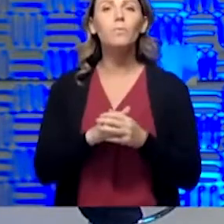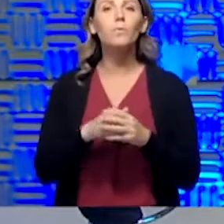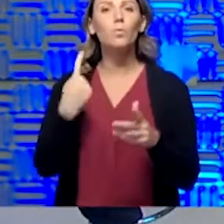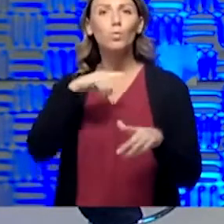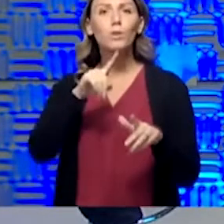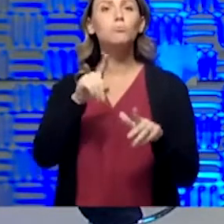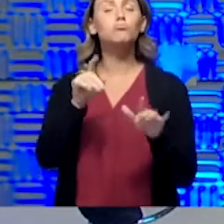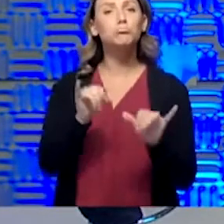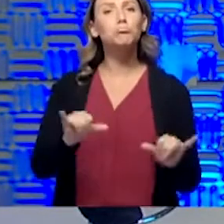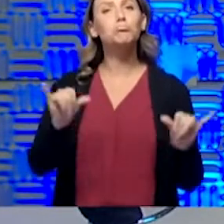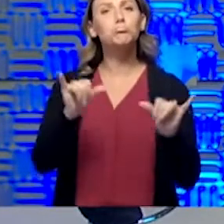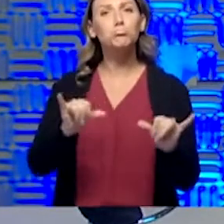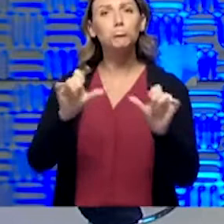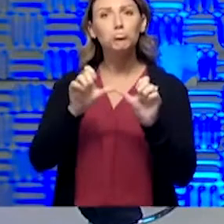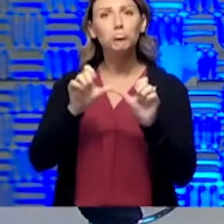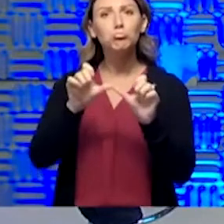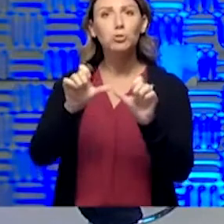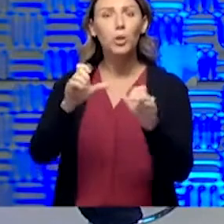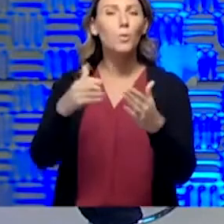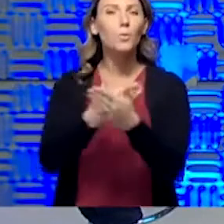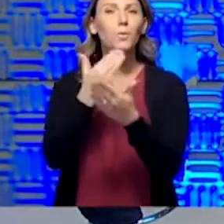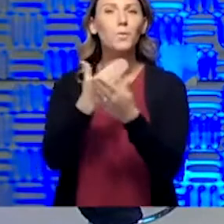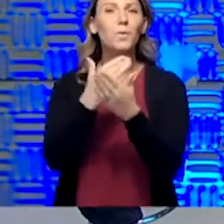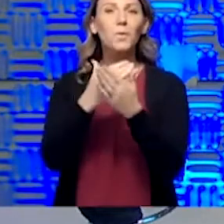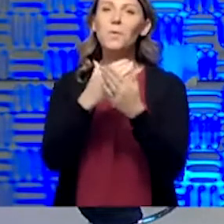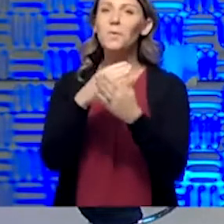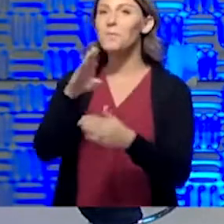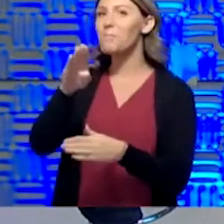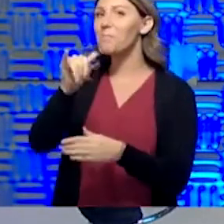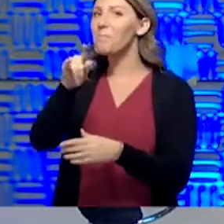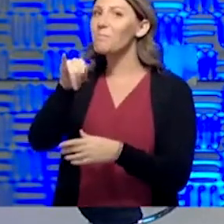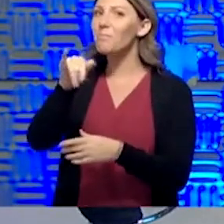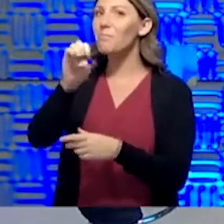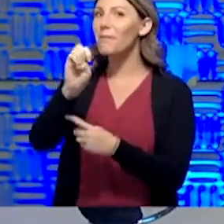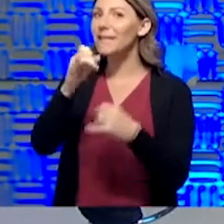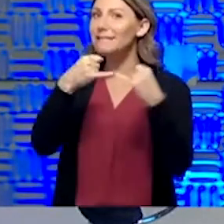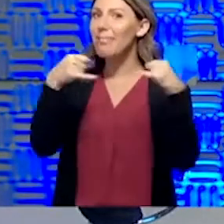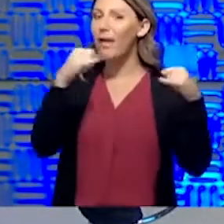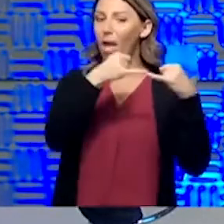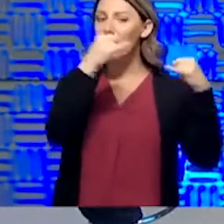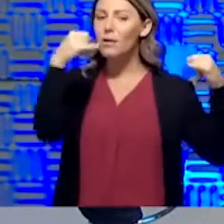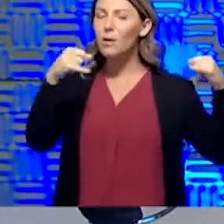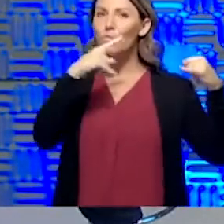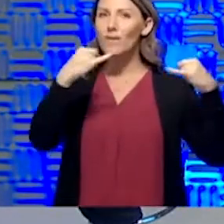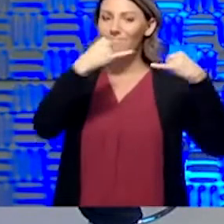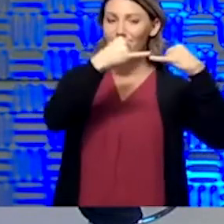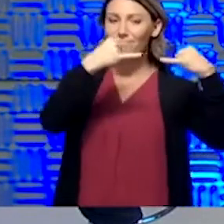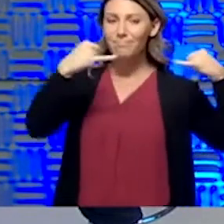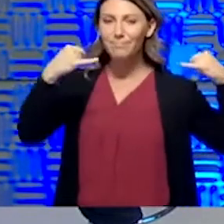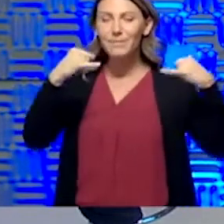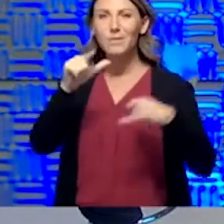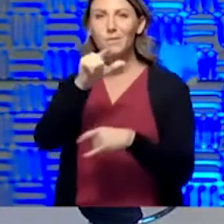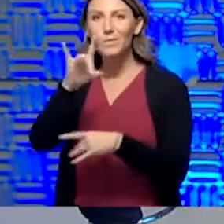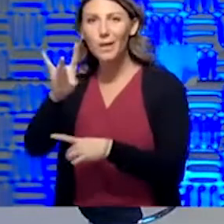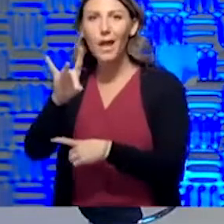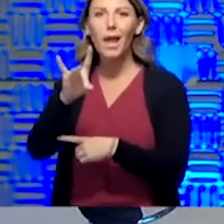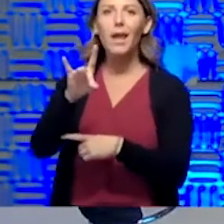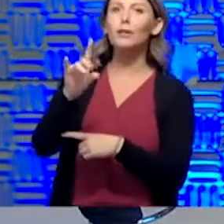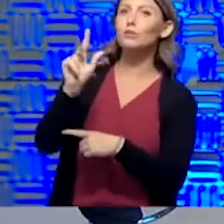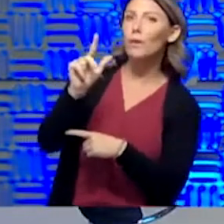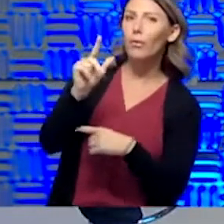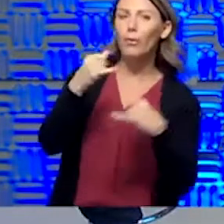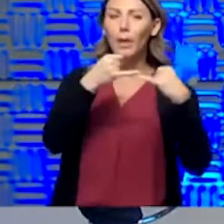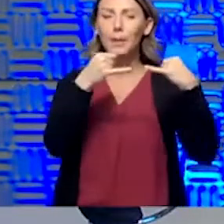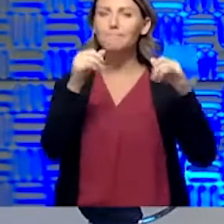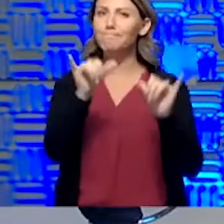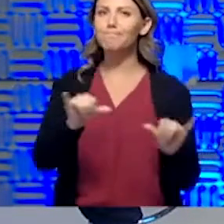be in this sort of new baseline. We've flattened the curve. The curve is right there at 28 or what, 23? I mean, we're right in that range. We